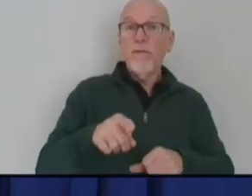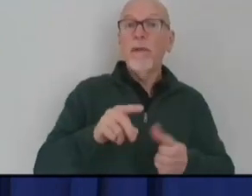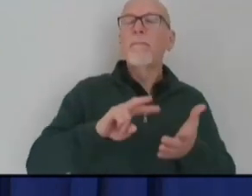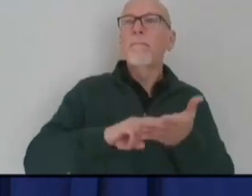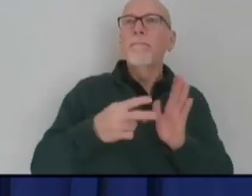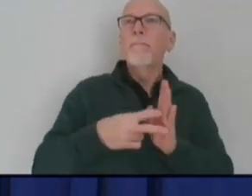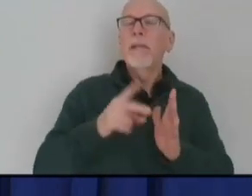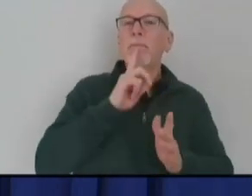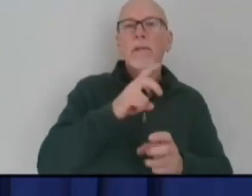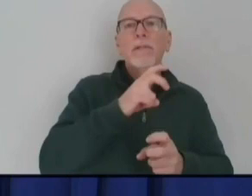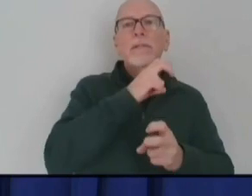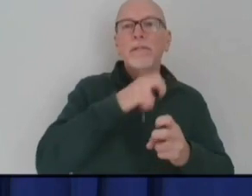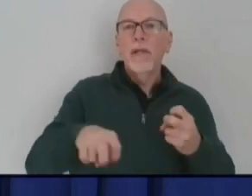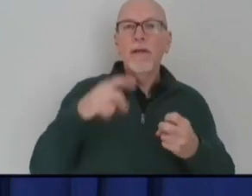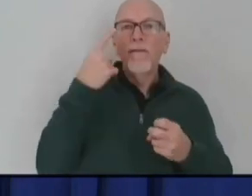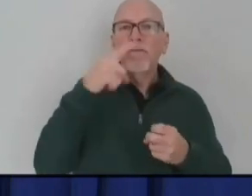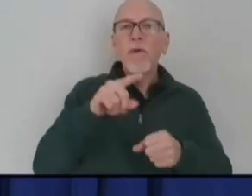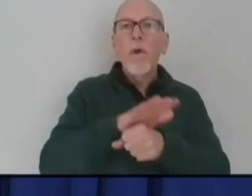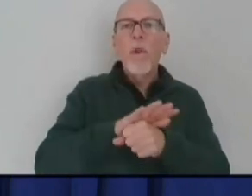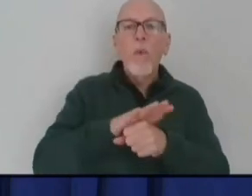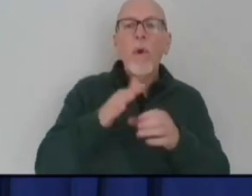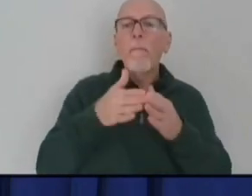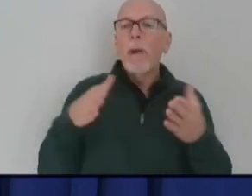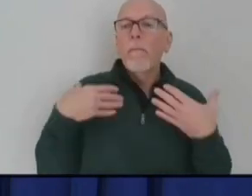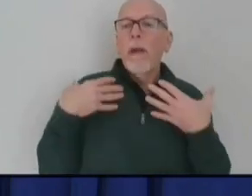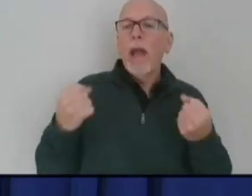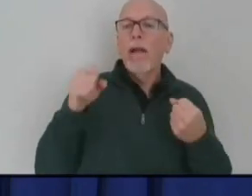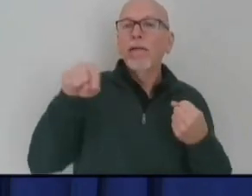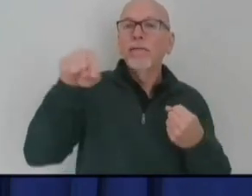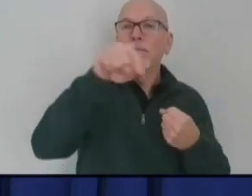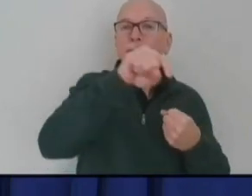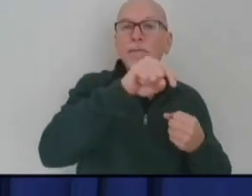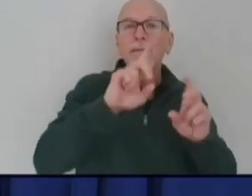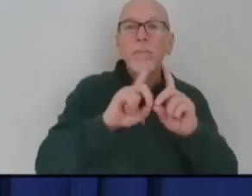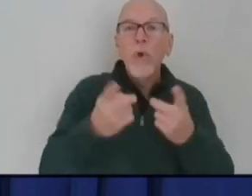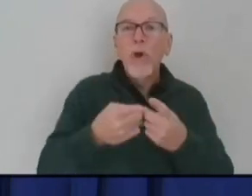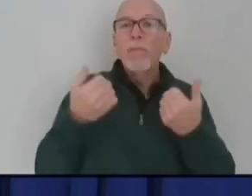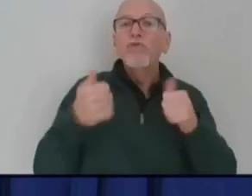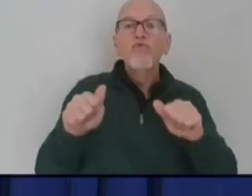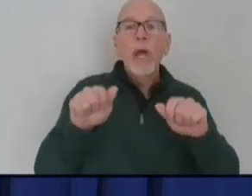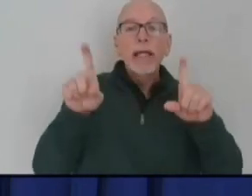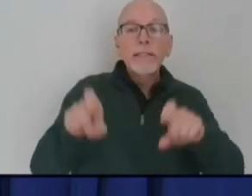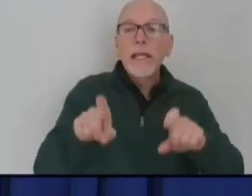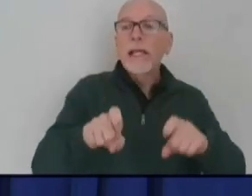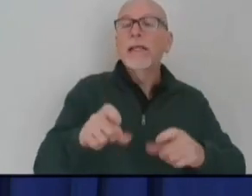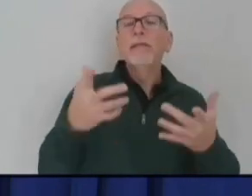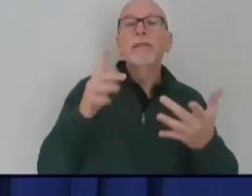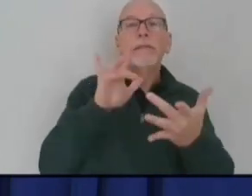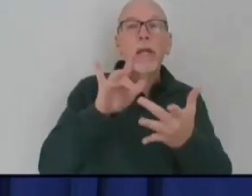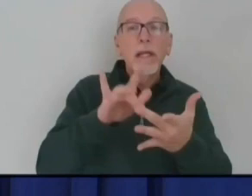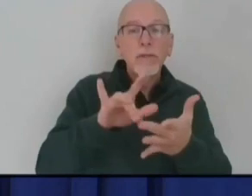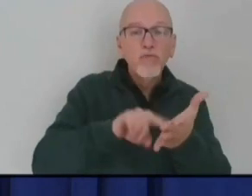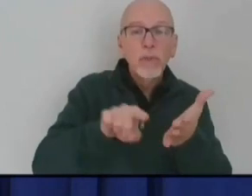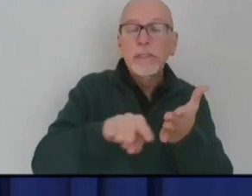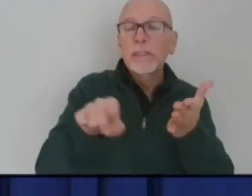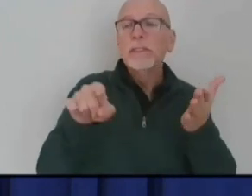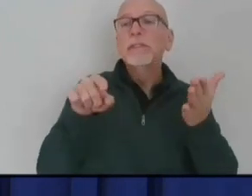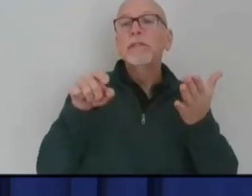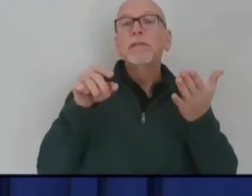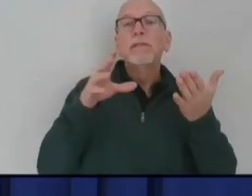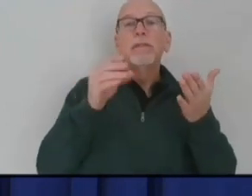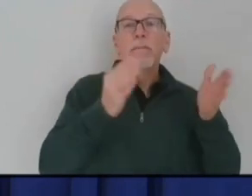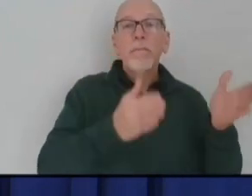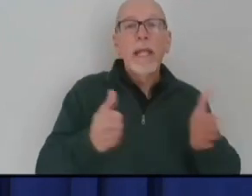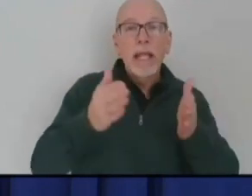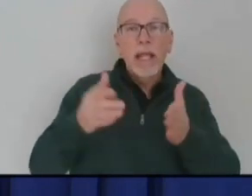difficult for local public health officials who are trying to provide testing, do contact tracing, and also plan for the